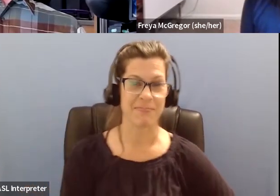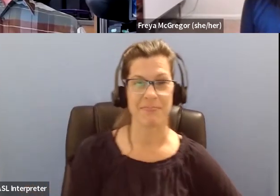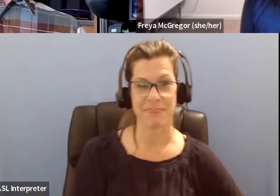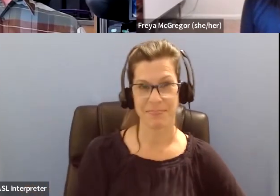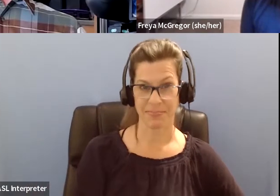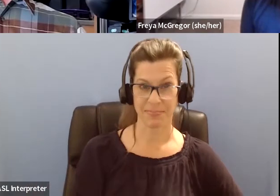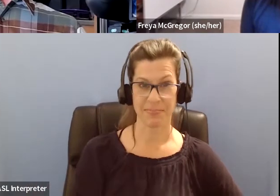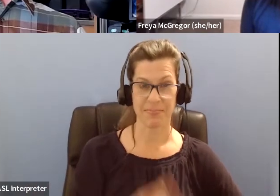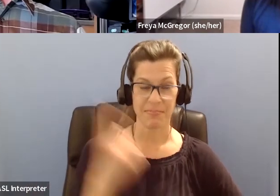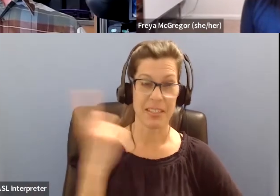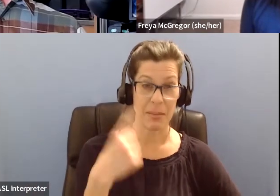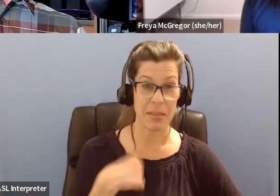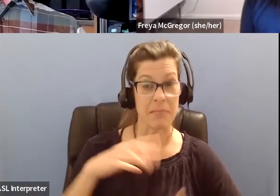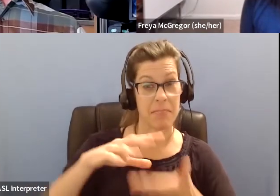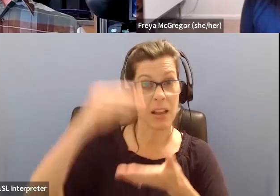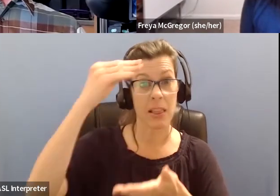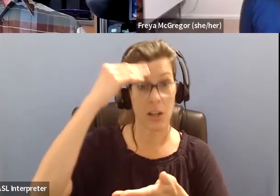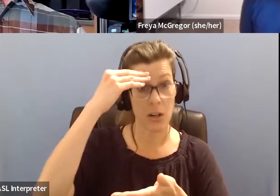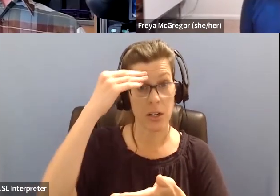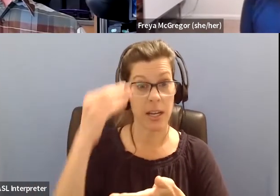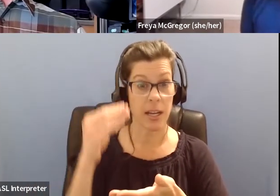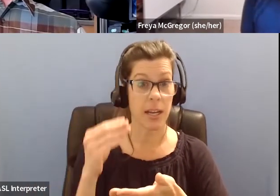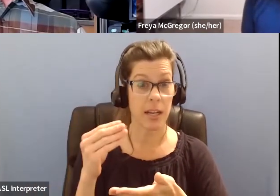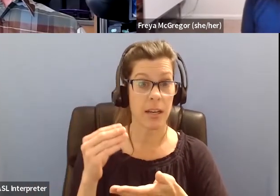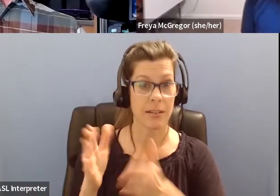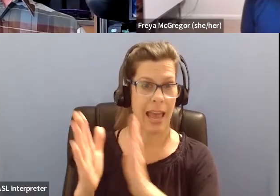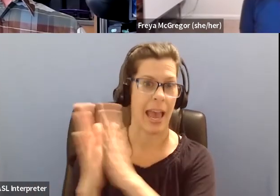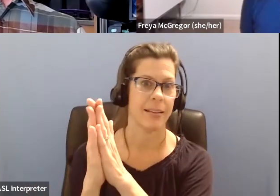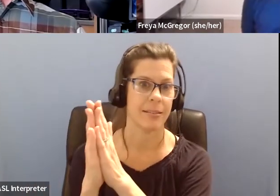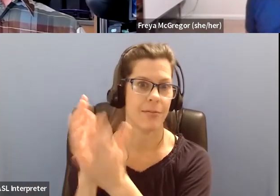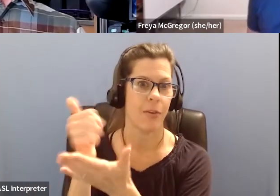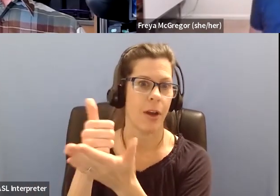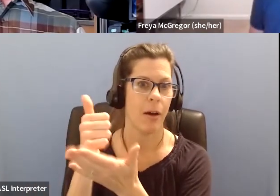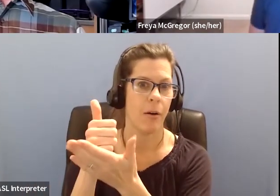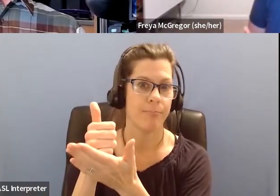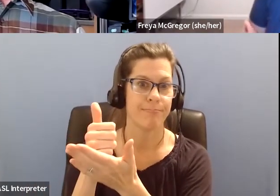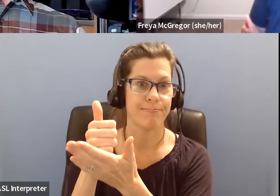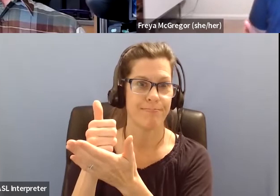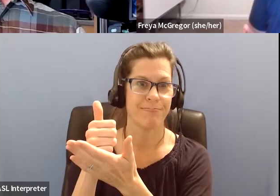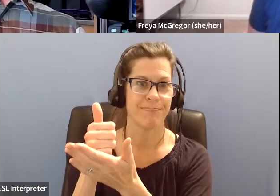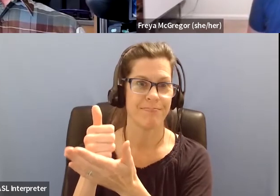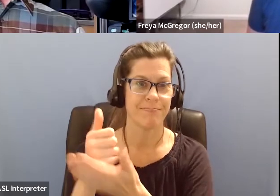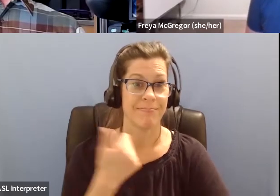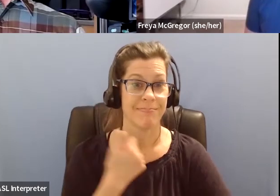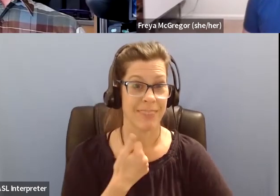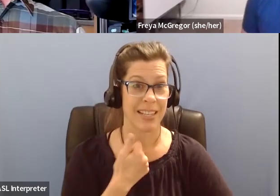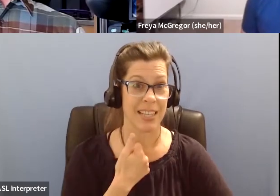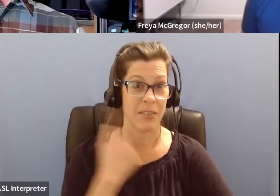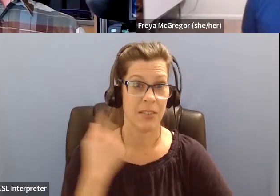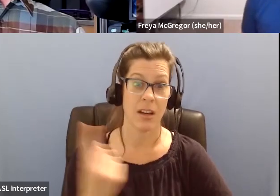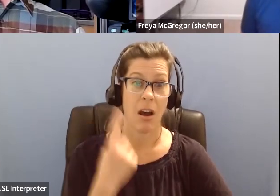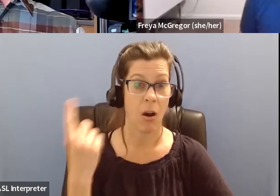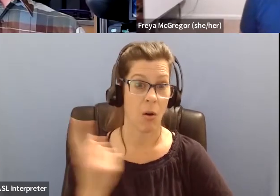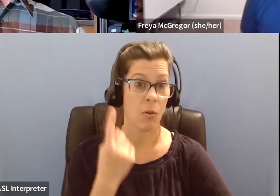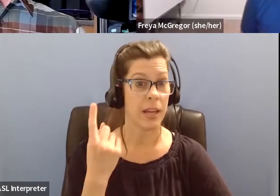learning, um, is to ask, uh, people for help. Um, I've always been, you know, you know, I've always just